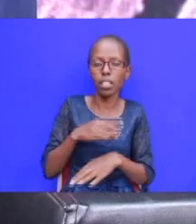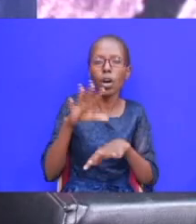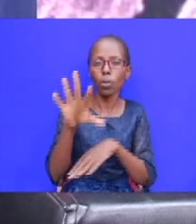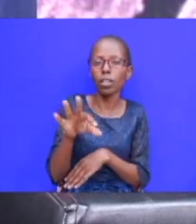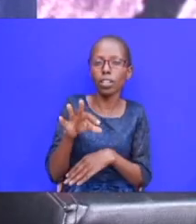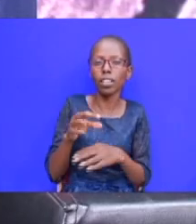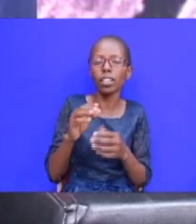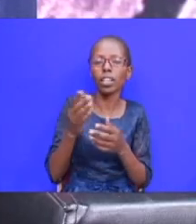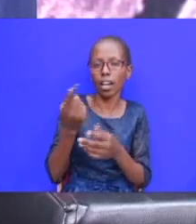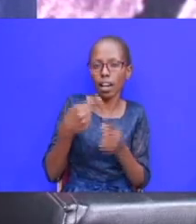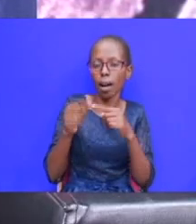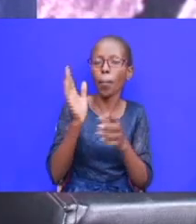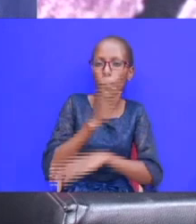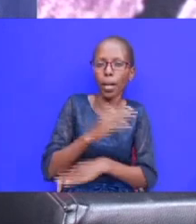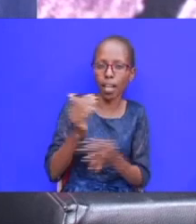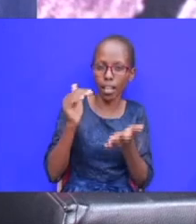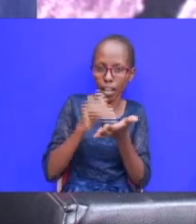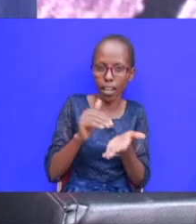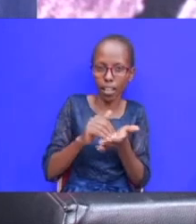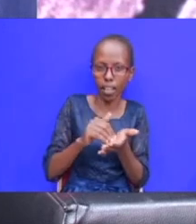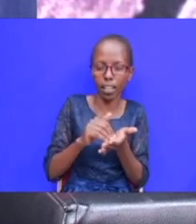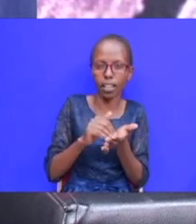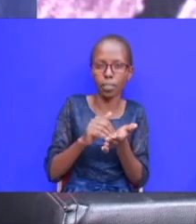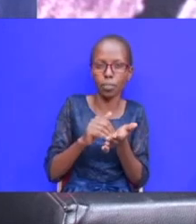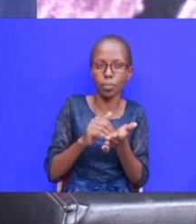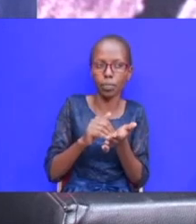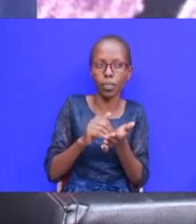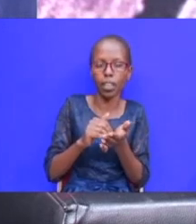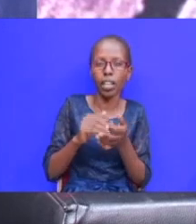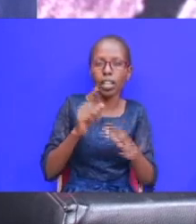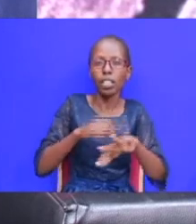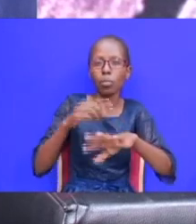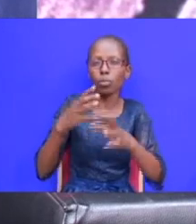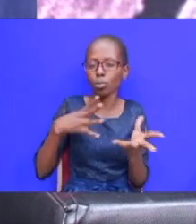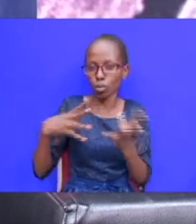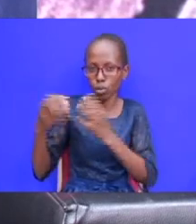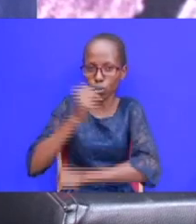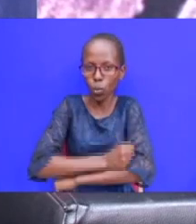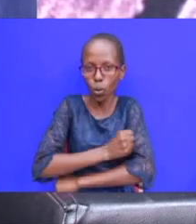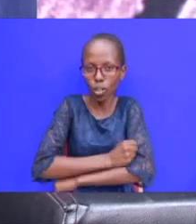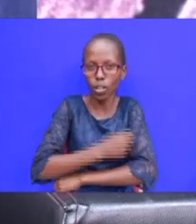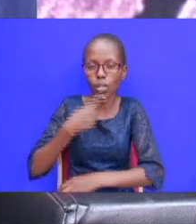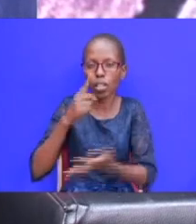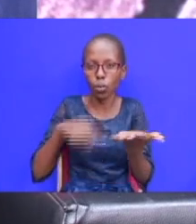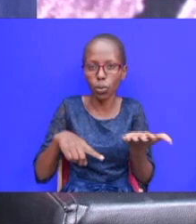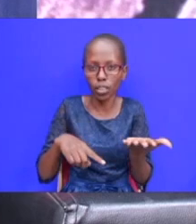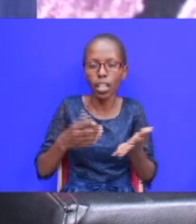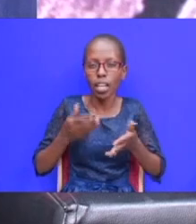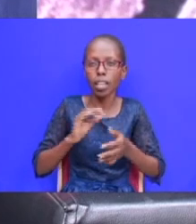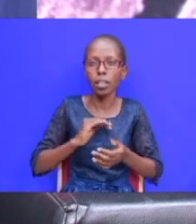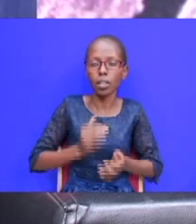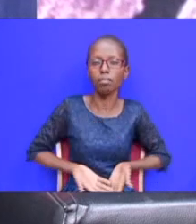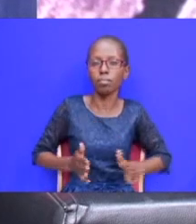see brother migock has a very very when we were in school you used to say a pregnant point i don't know if it gave birth we